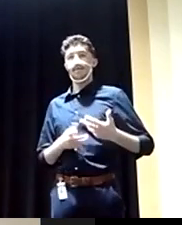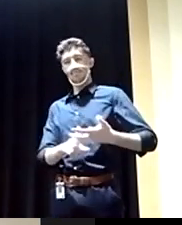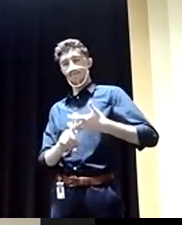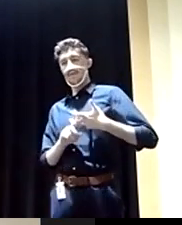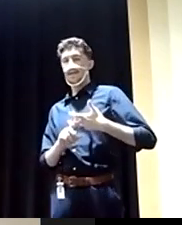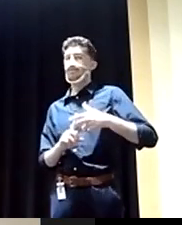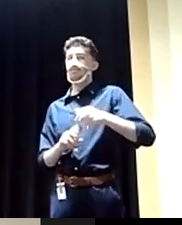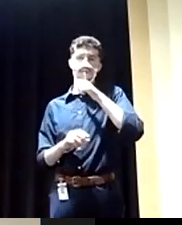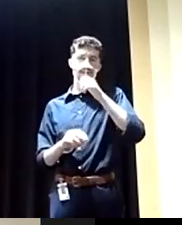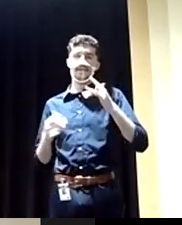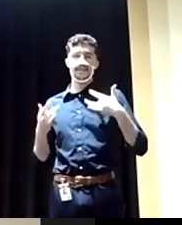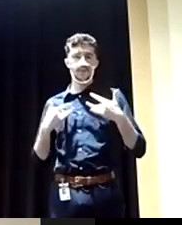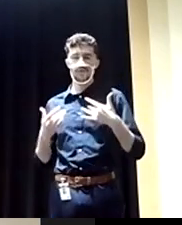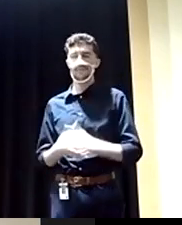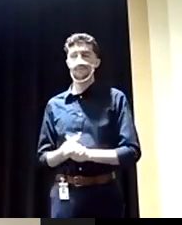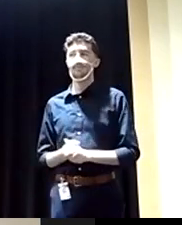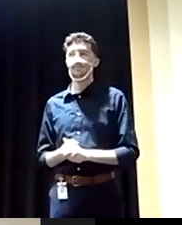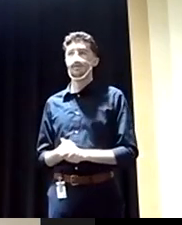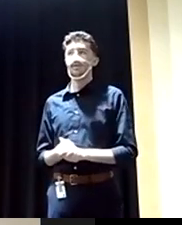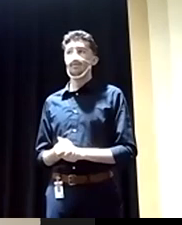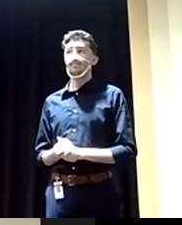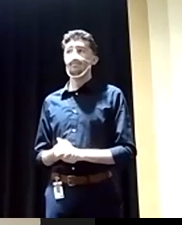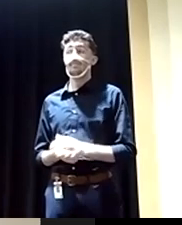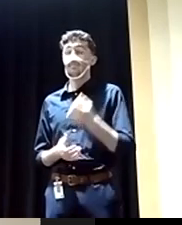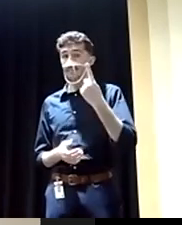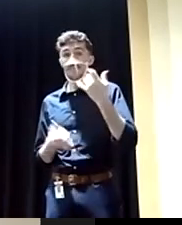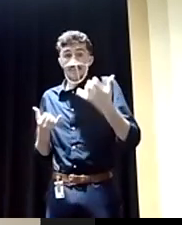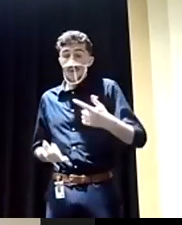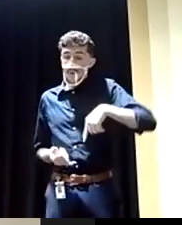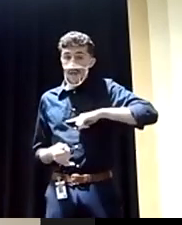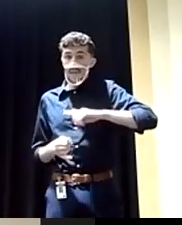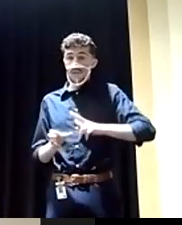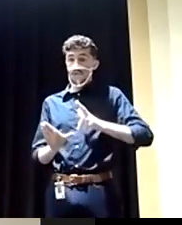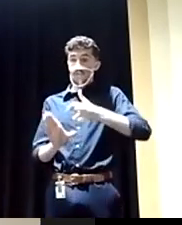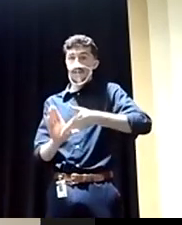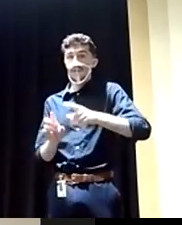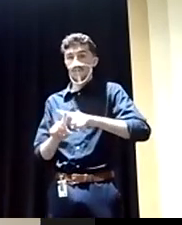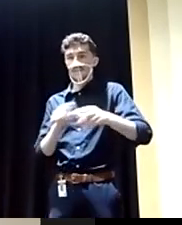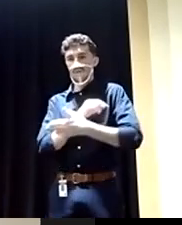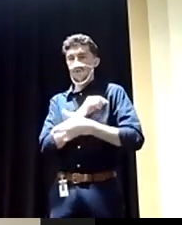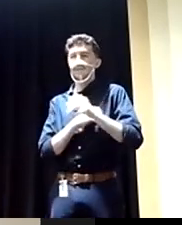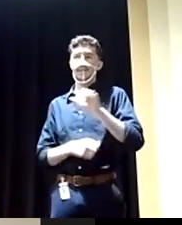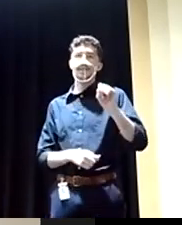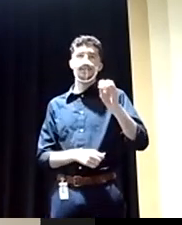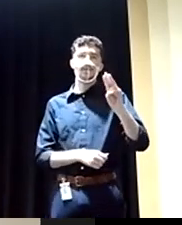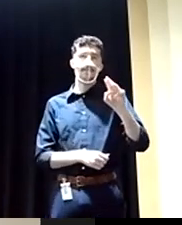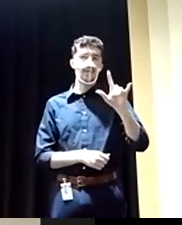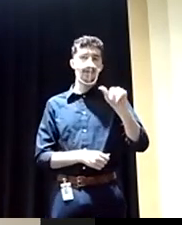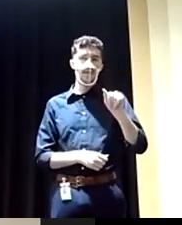no problem. The fact that we are going in as a country to other parts of countries, Somalia, Yemen,